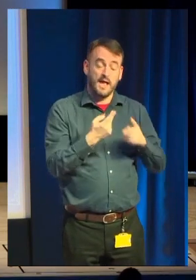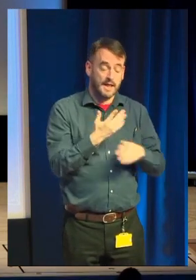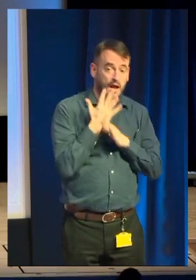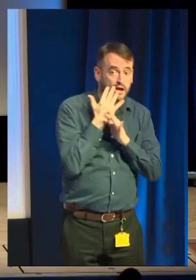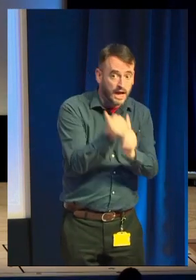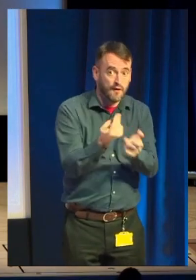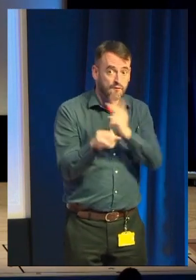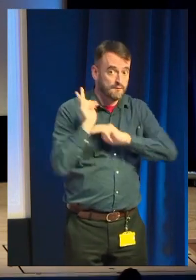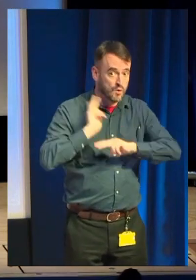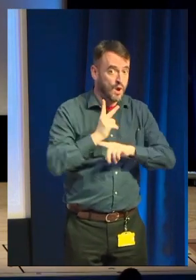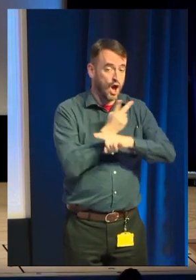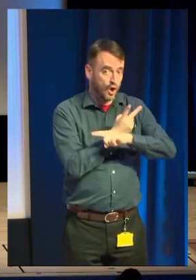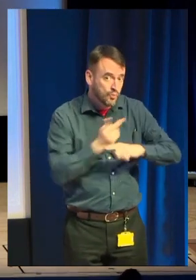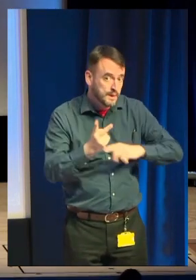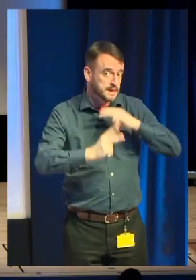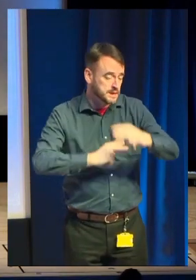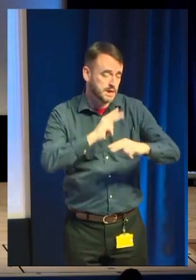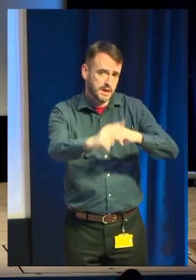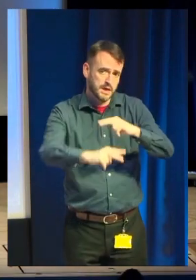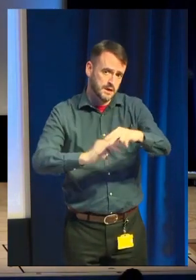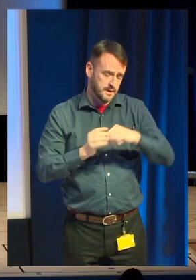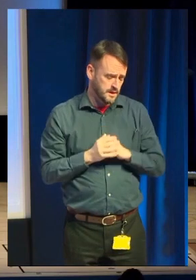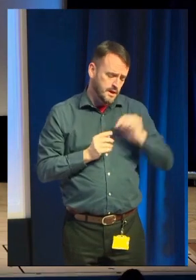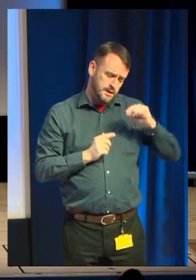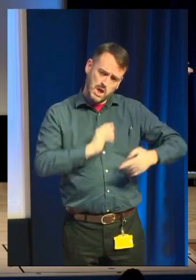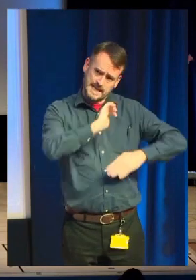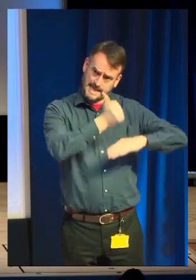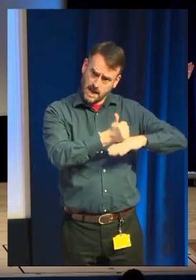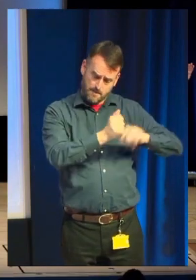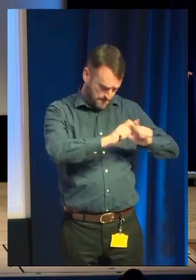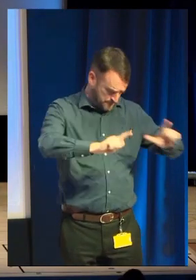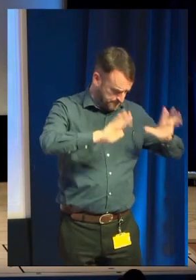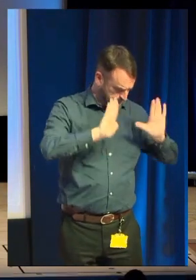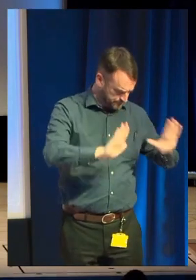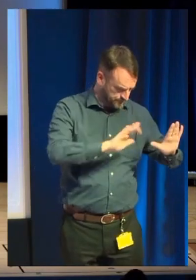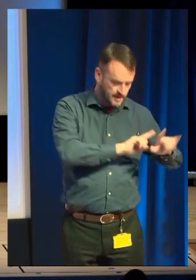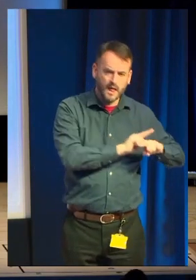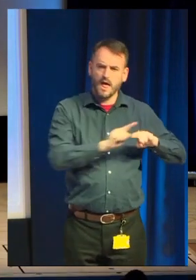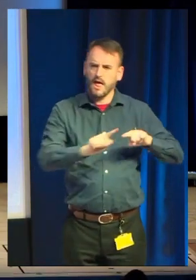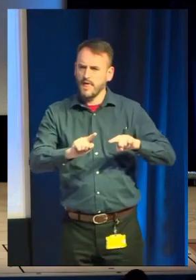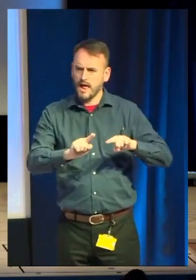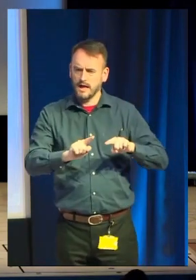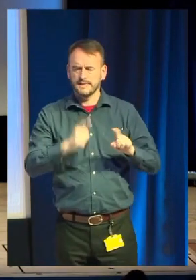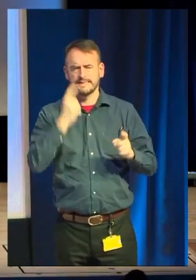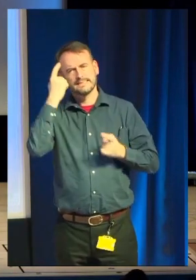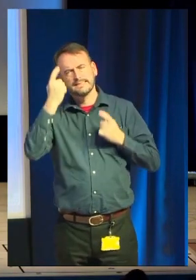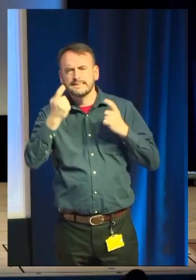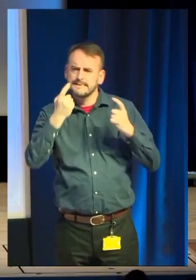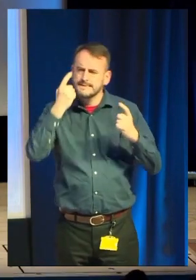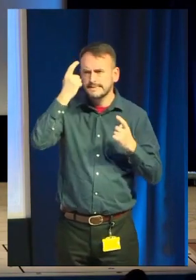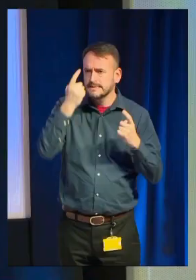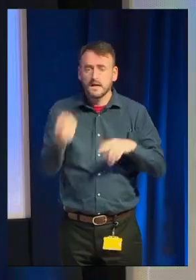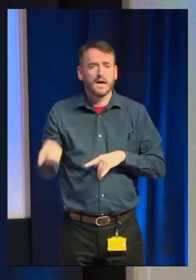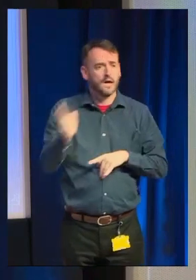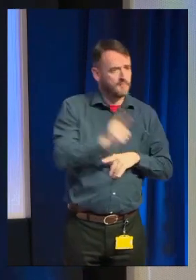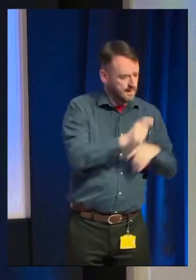Giving yourself thinking time between setting it up and looking at it will help the copy on the page mature in your head and you'll get an idea